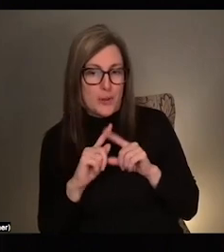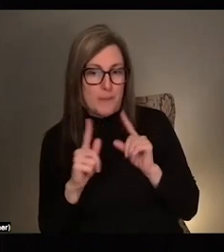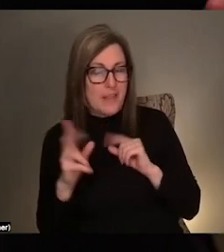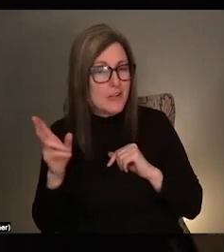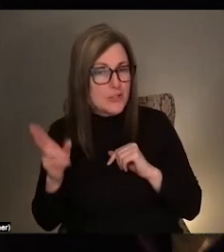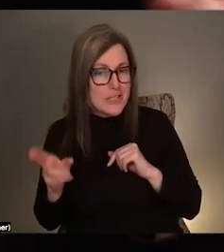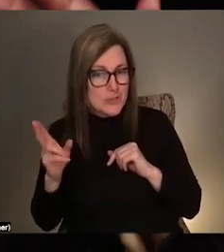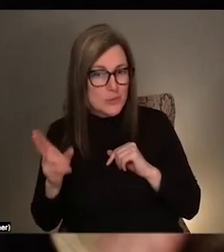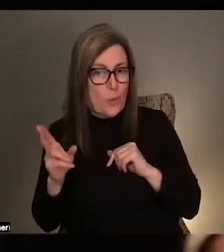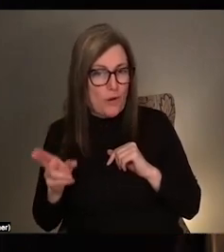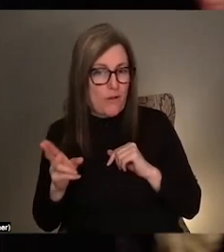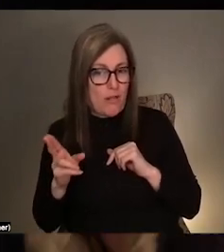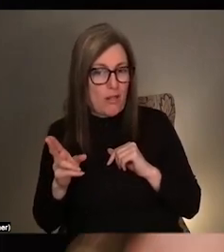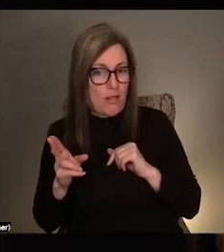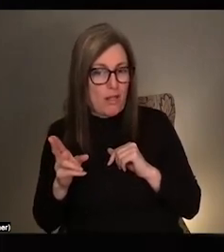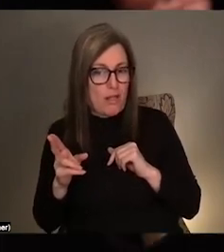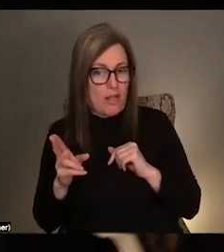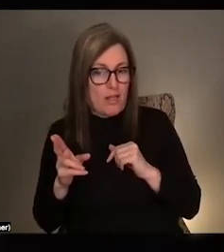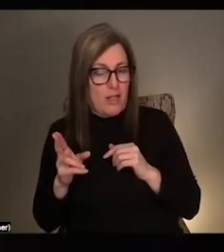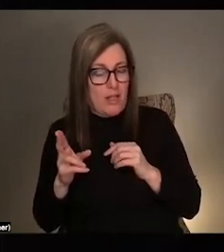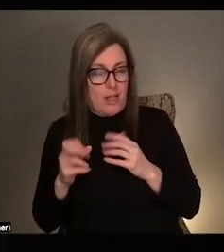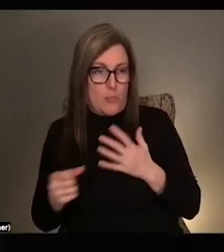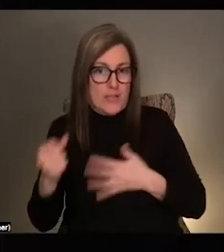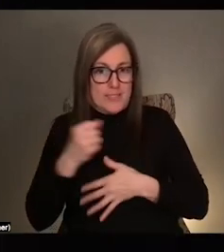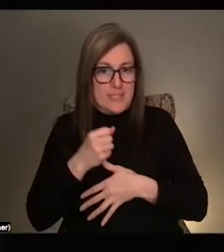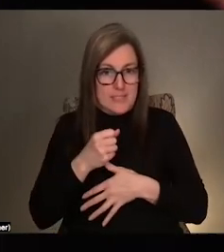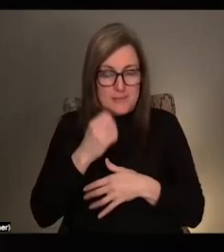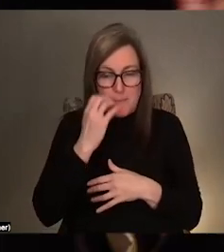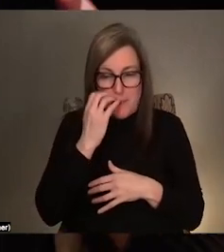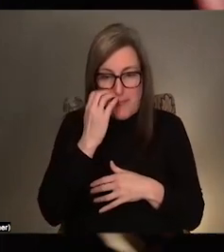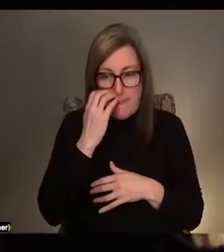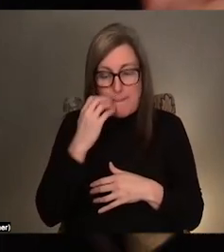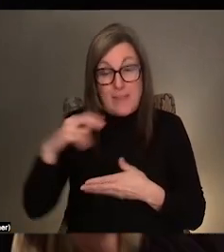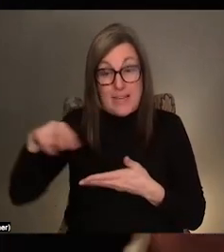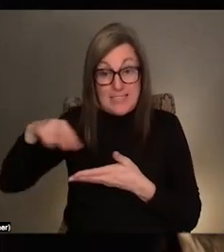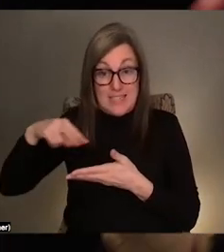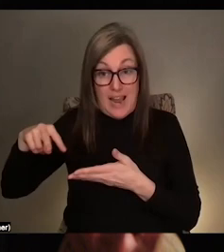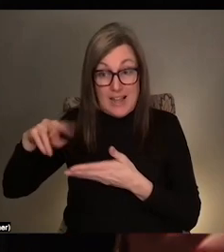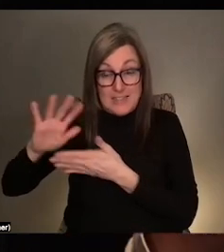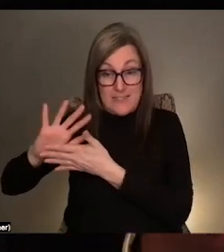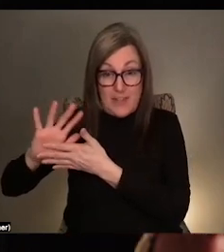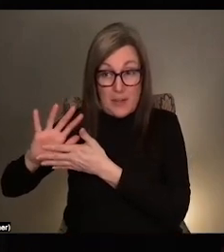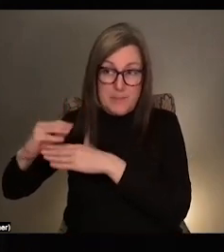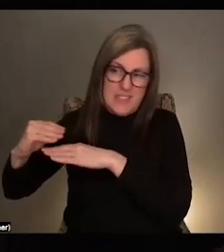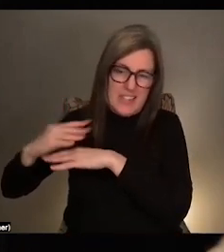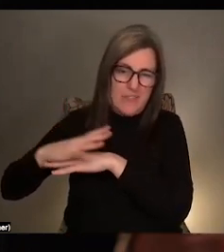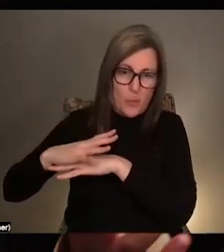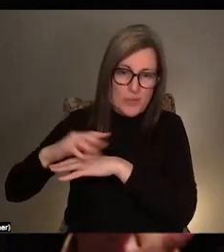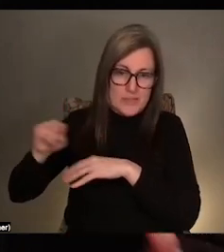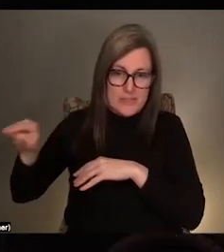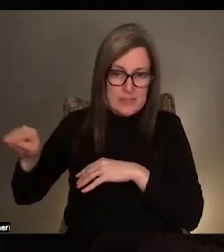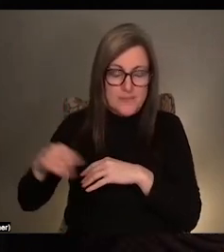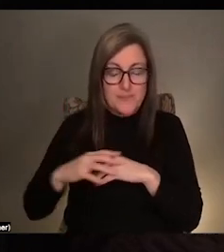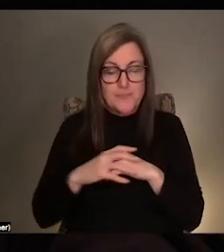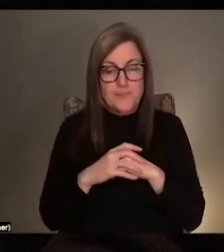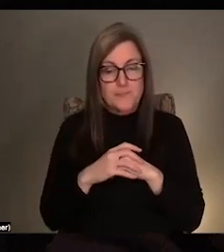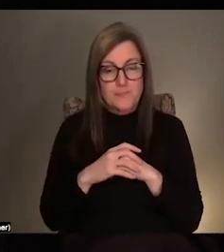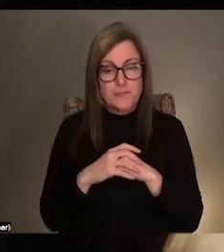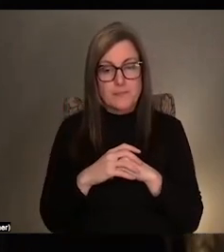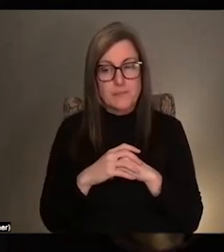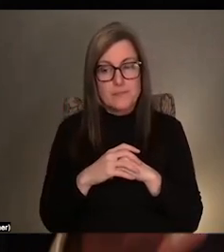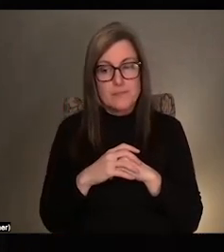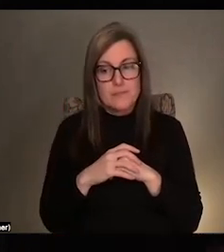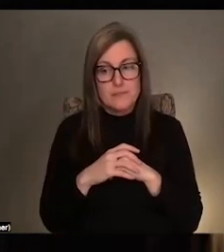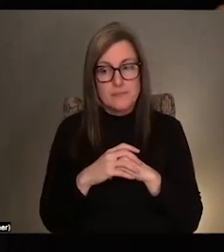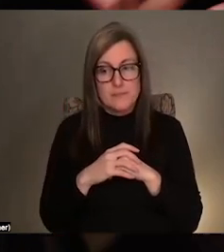precedent. And we'll talk about the dance film and like dance films sort of influence on this. But like there you know, there's all there's so